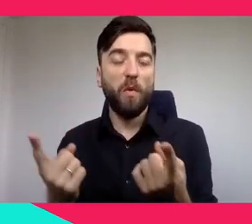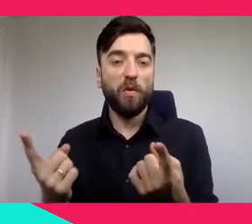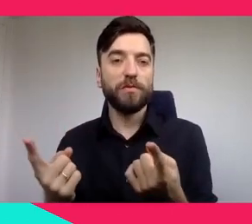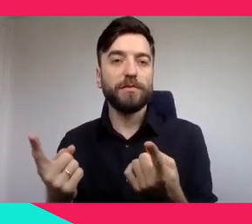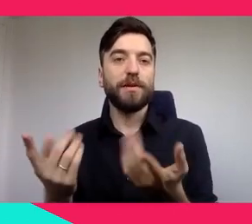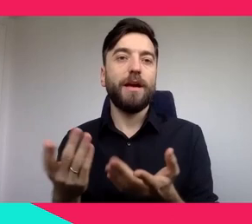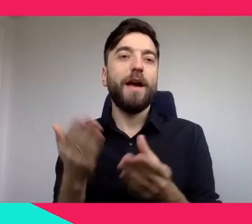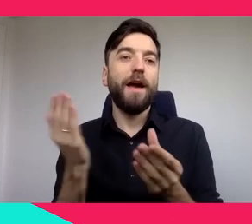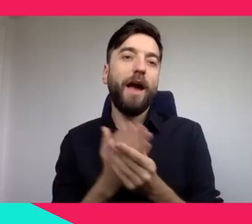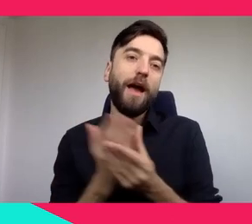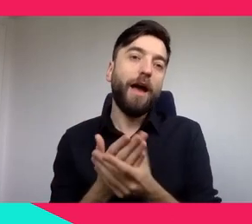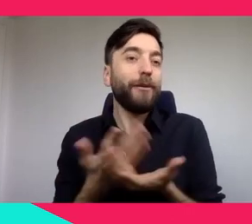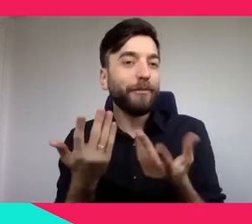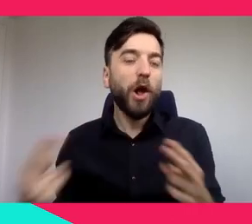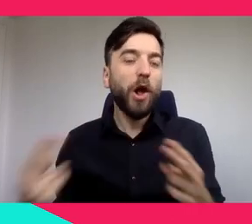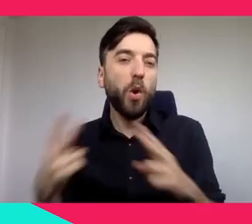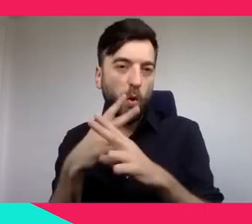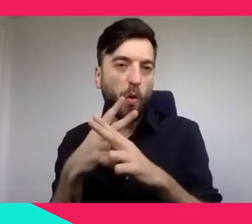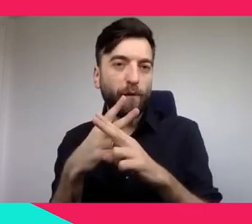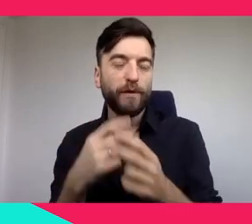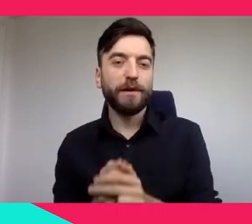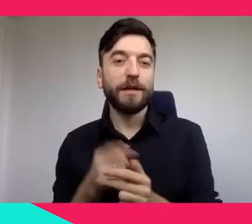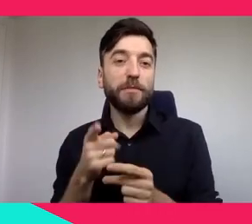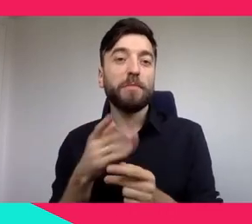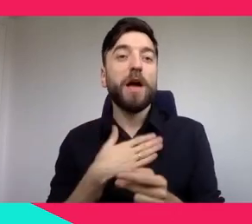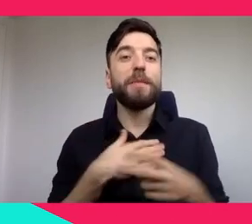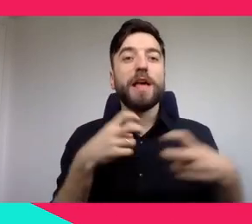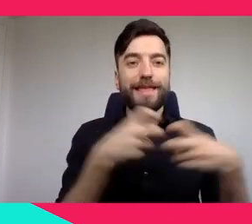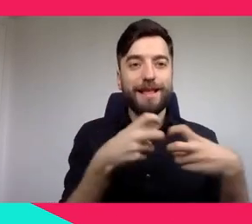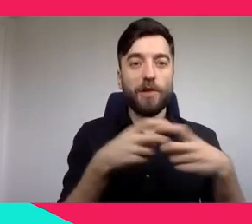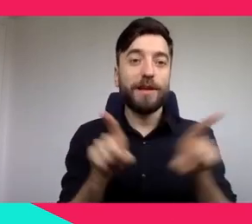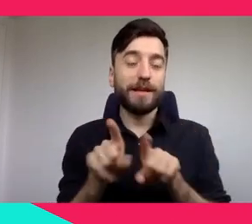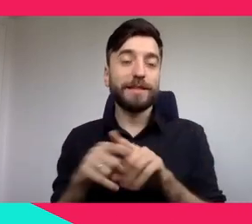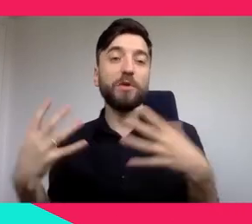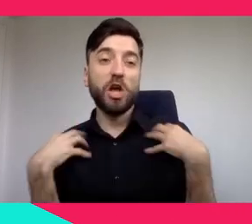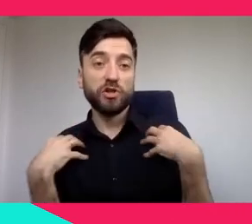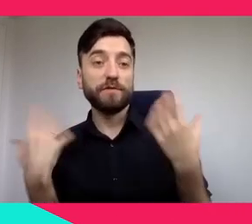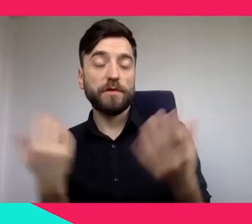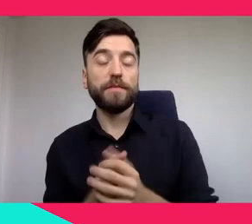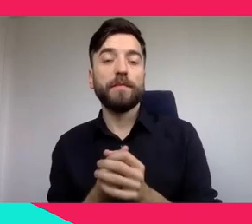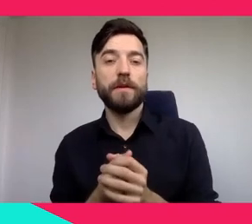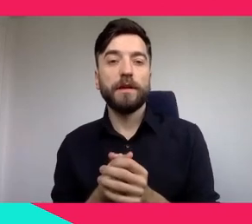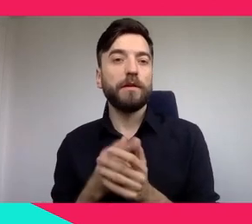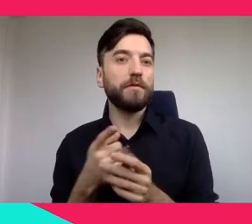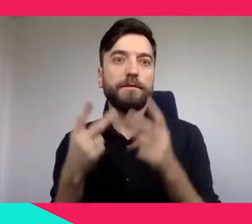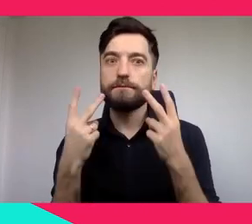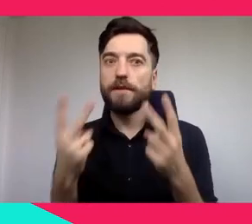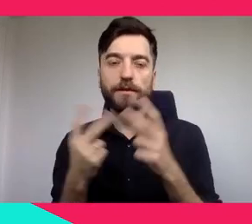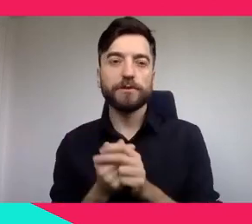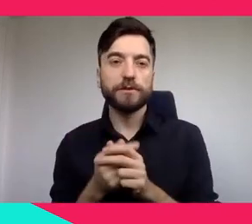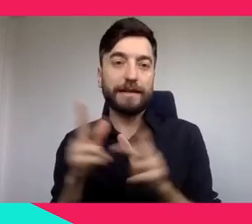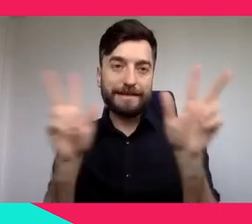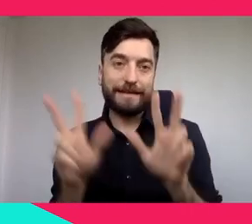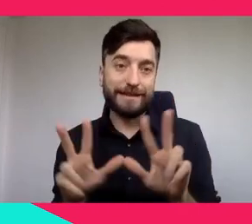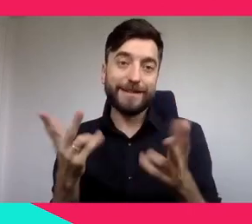online versions, especially during the crisis, the lockdown. And it also participated